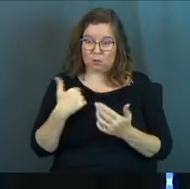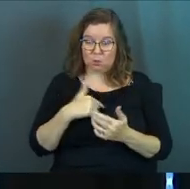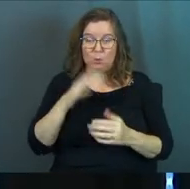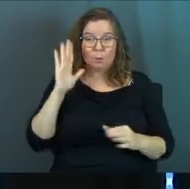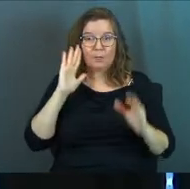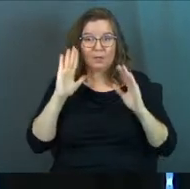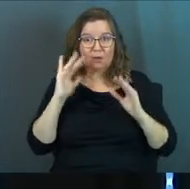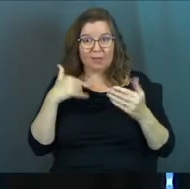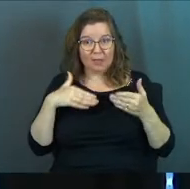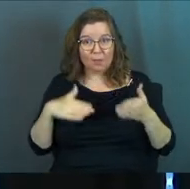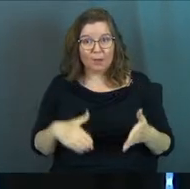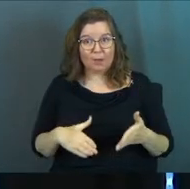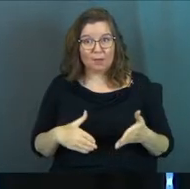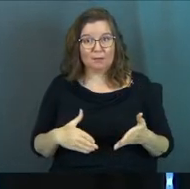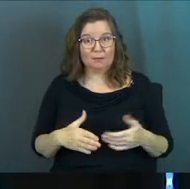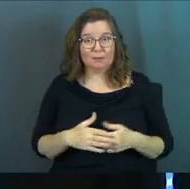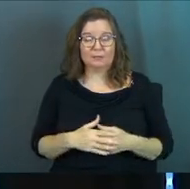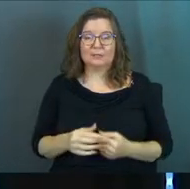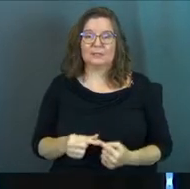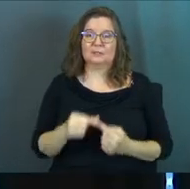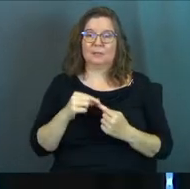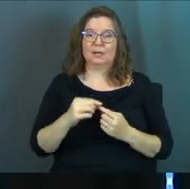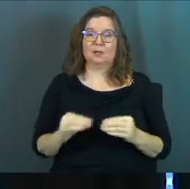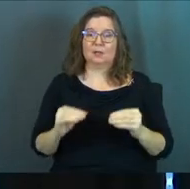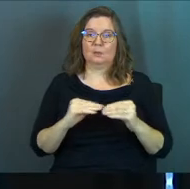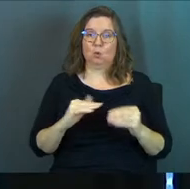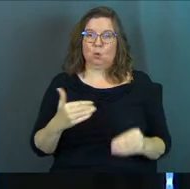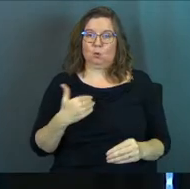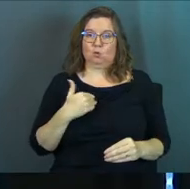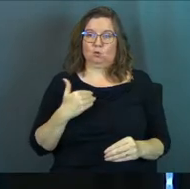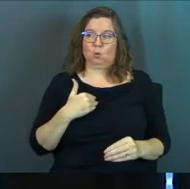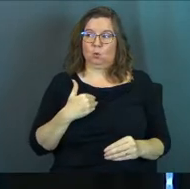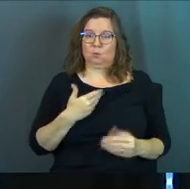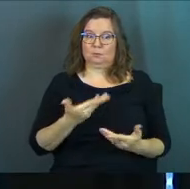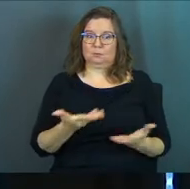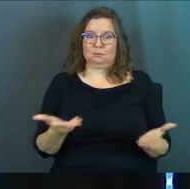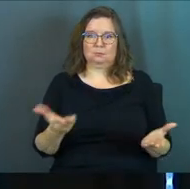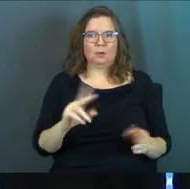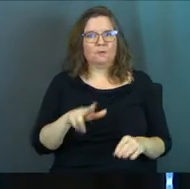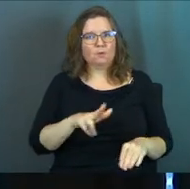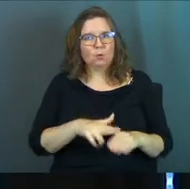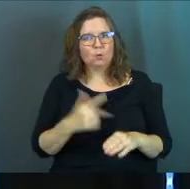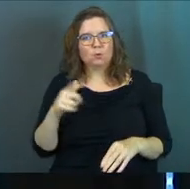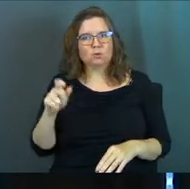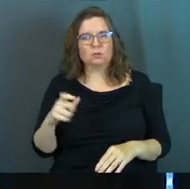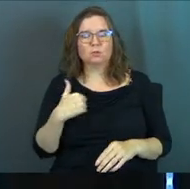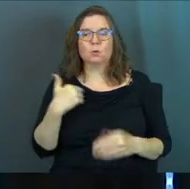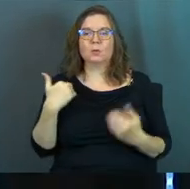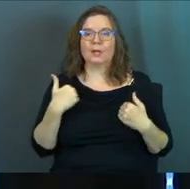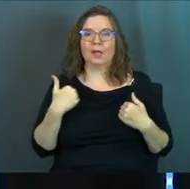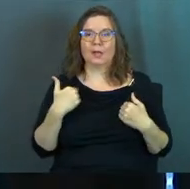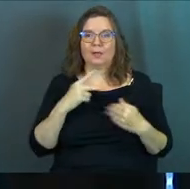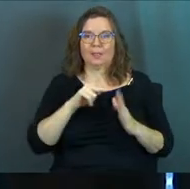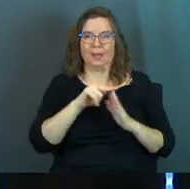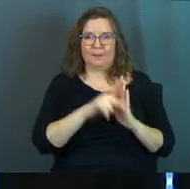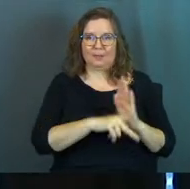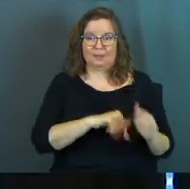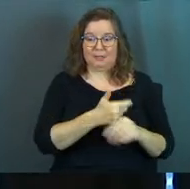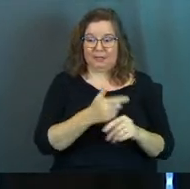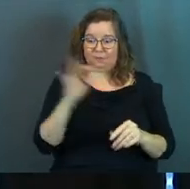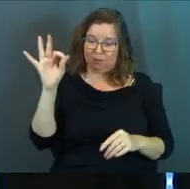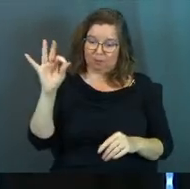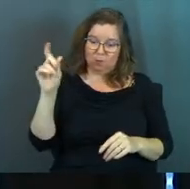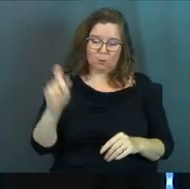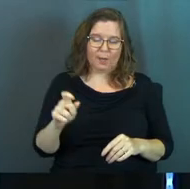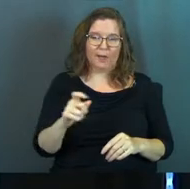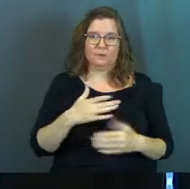shouldn't we hear that way? Especially the more souls that are on the line? Of course we should. And so we had that principle. It's like, if you're